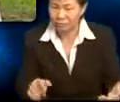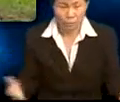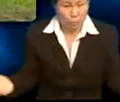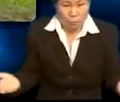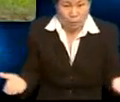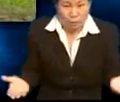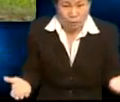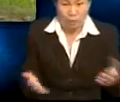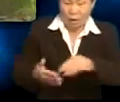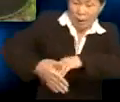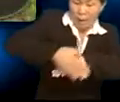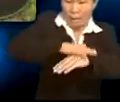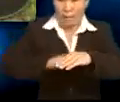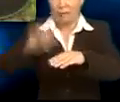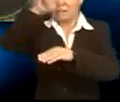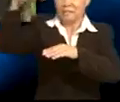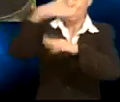Well, I'm playing sunblock.